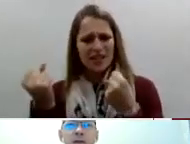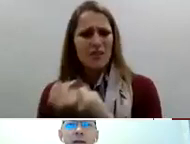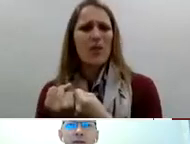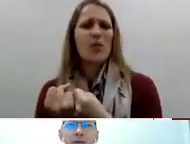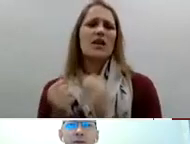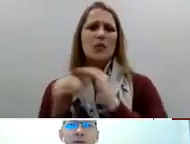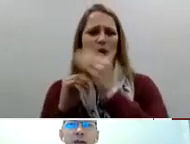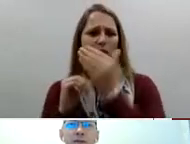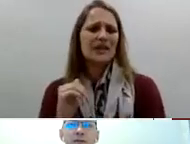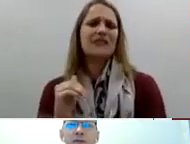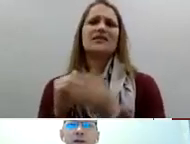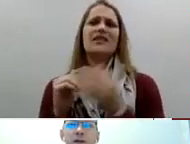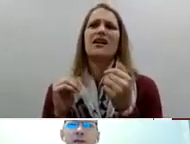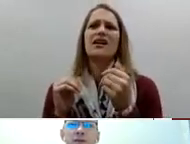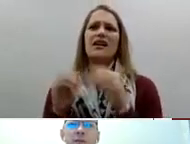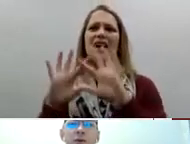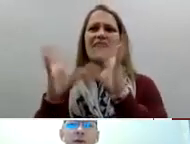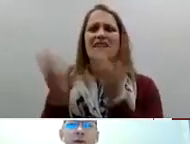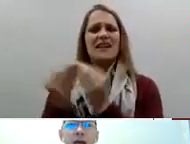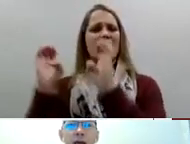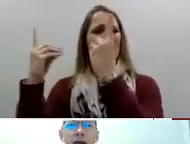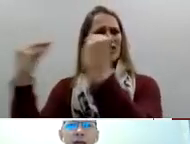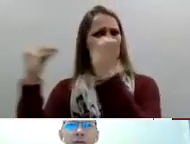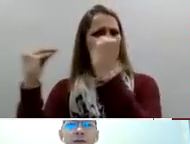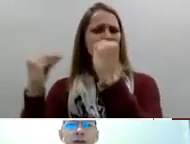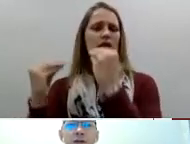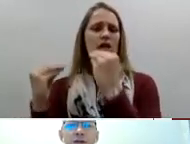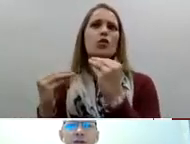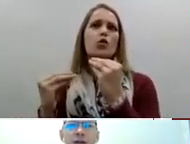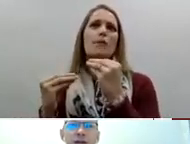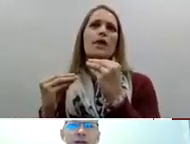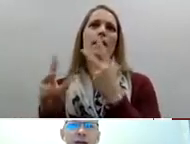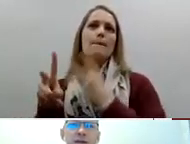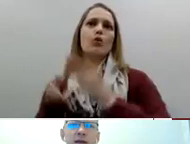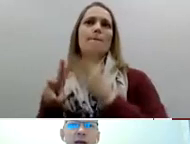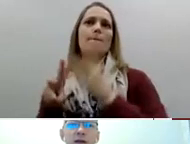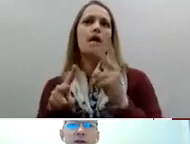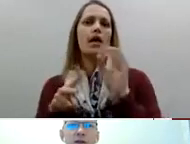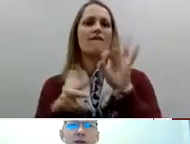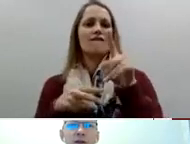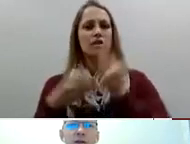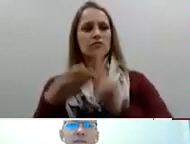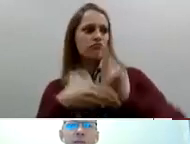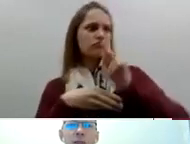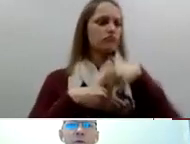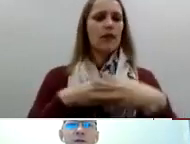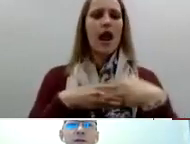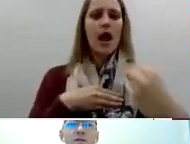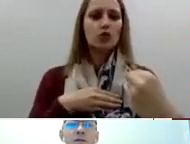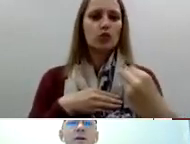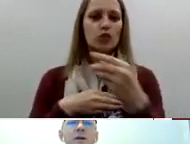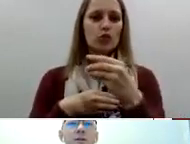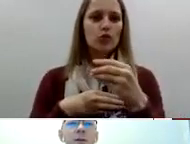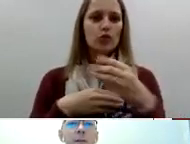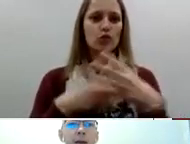being at a school for the deaf the support and protection that you get and the education education was